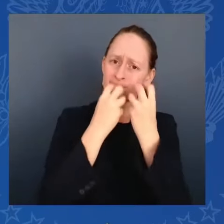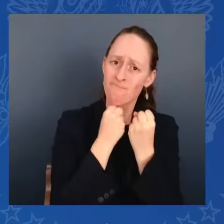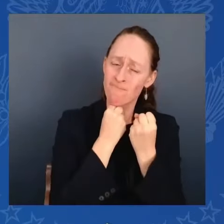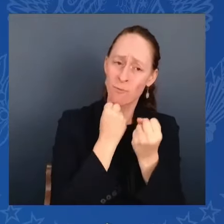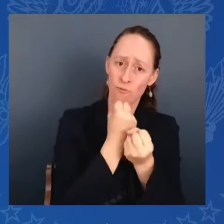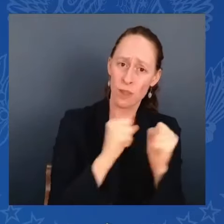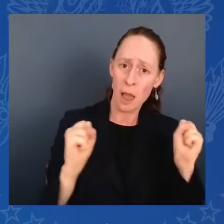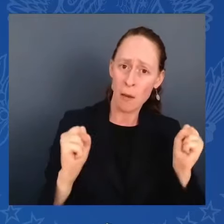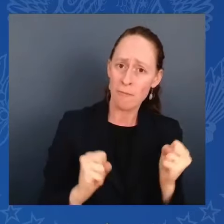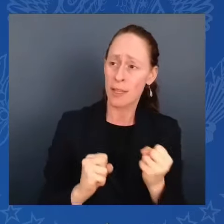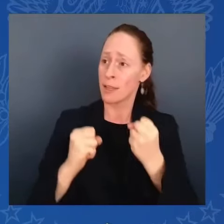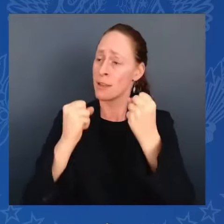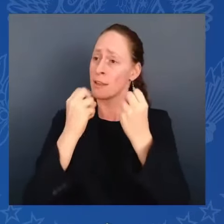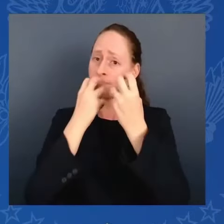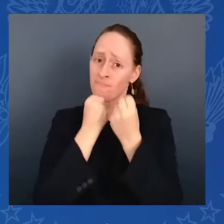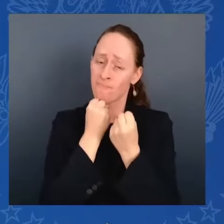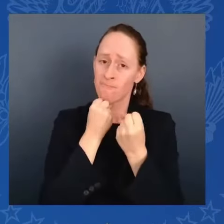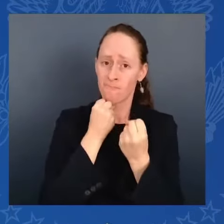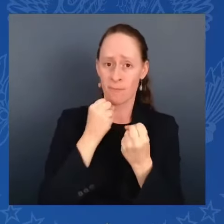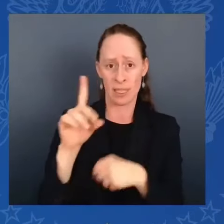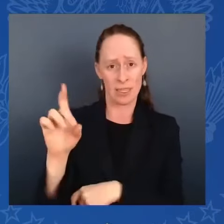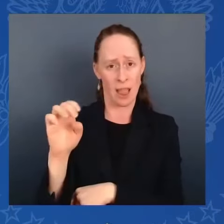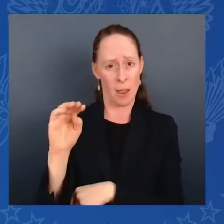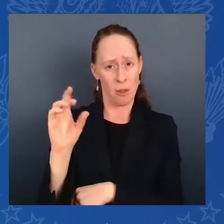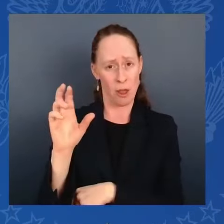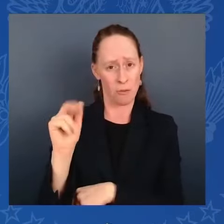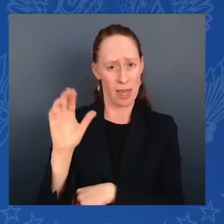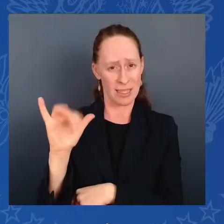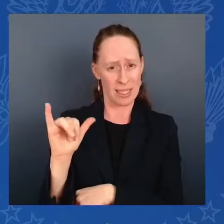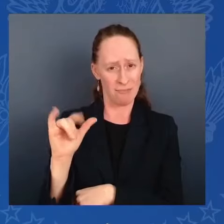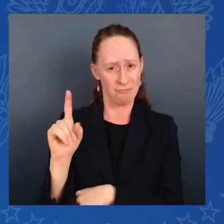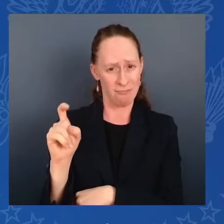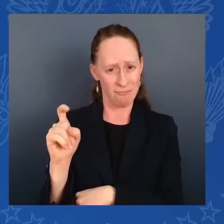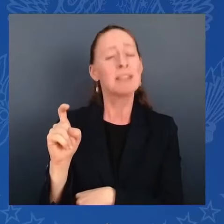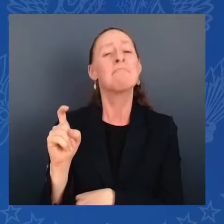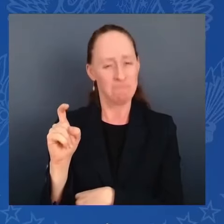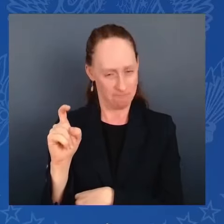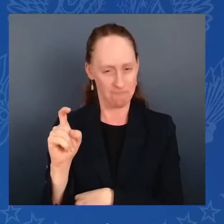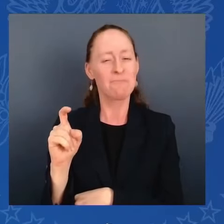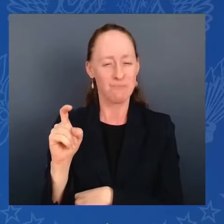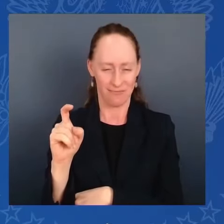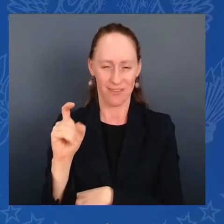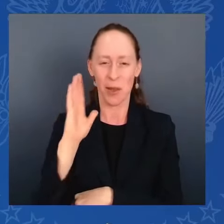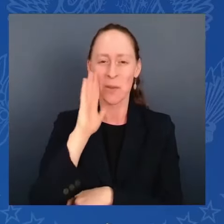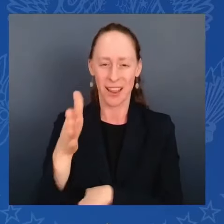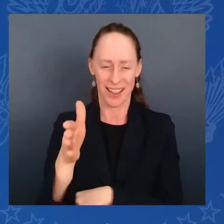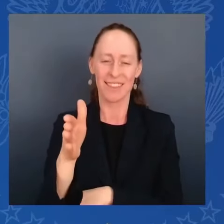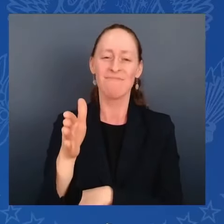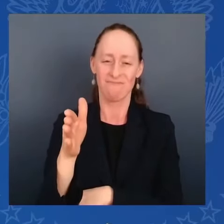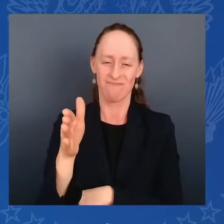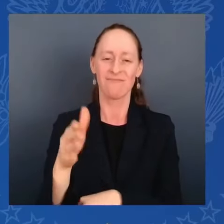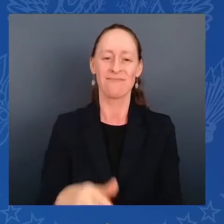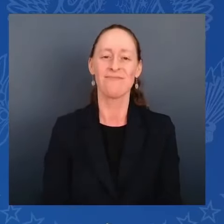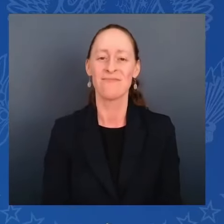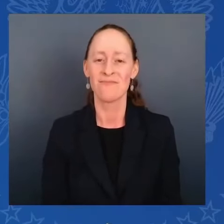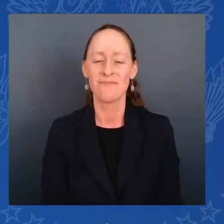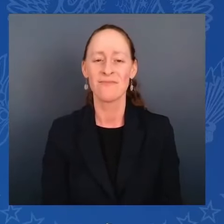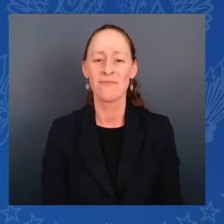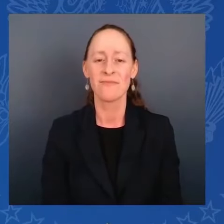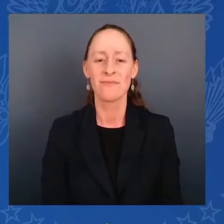I believe we will and we can. And, by the way, you know, I was in that World War I cemetery